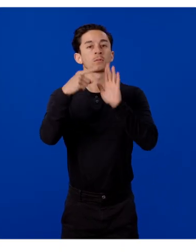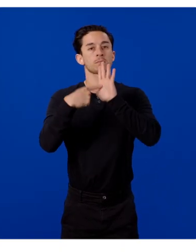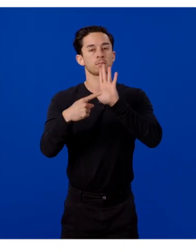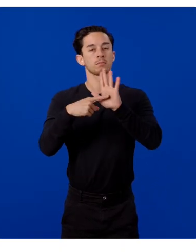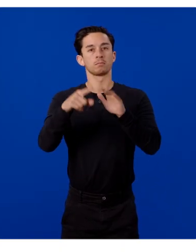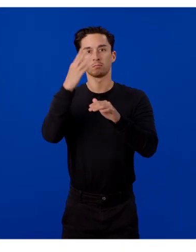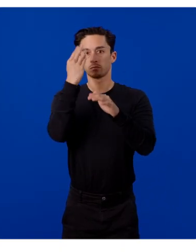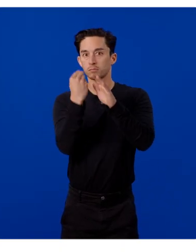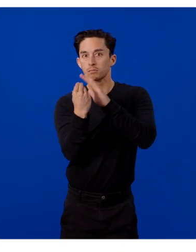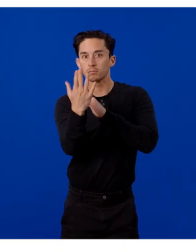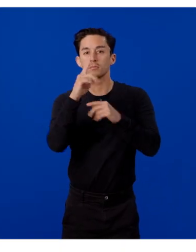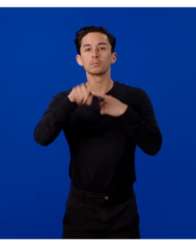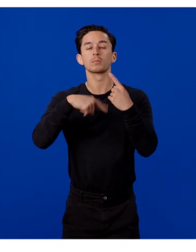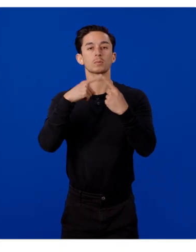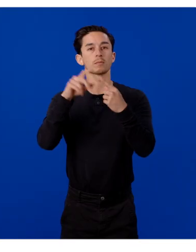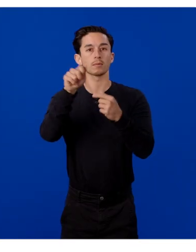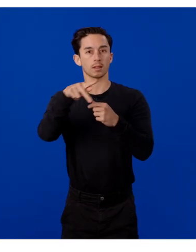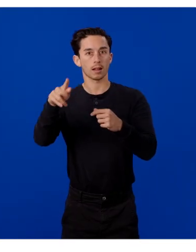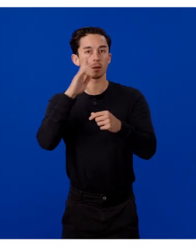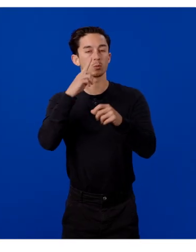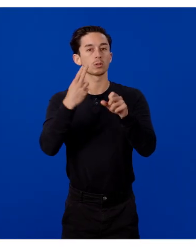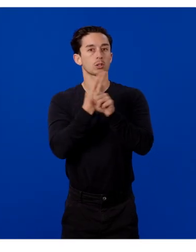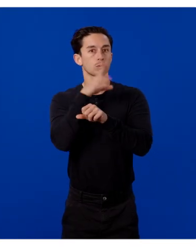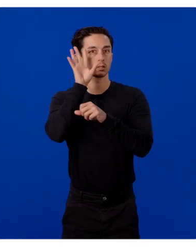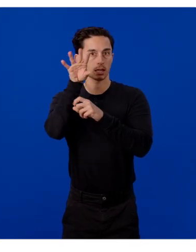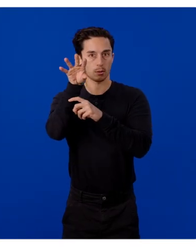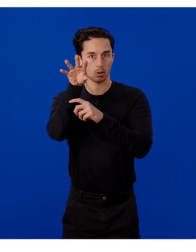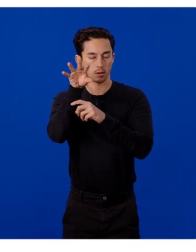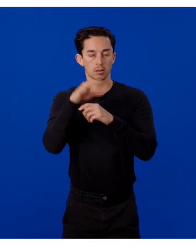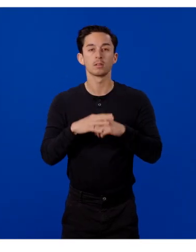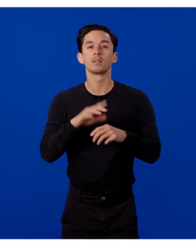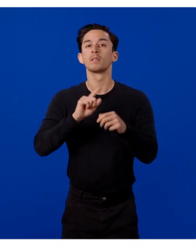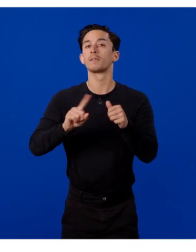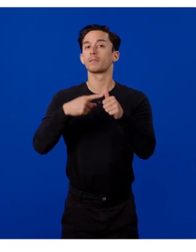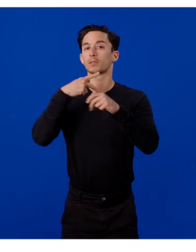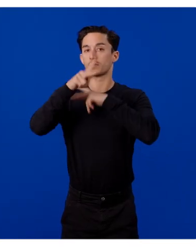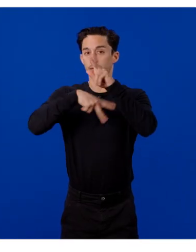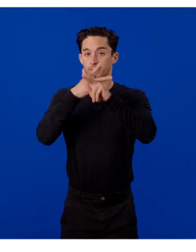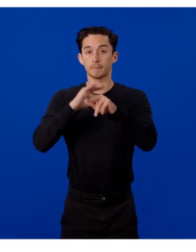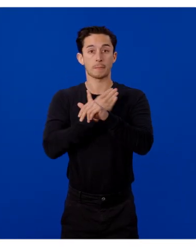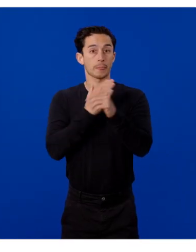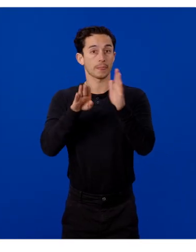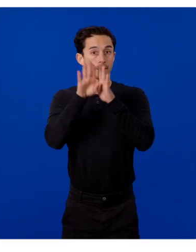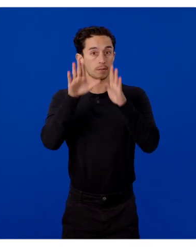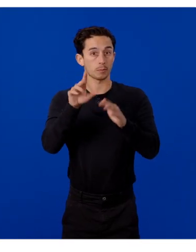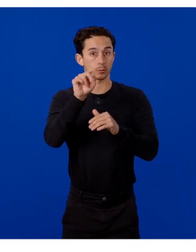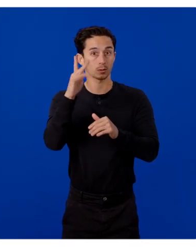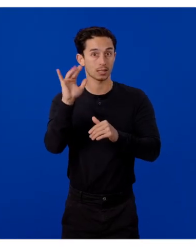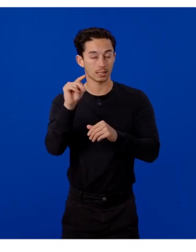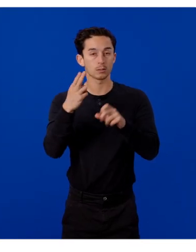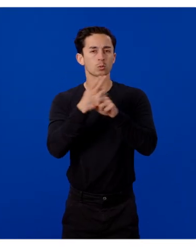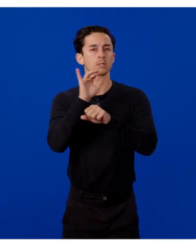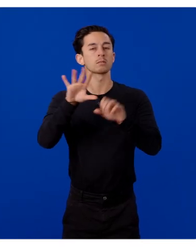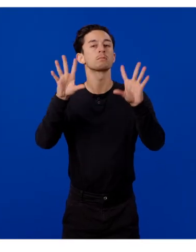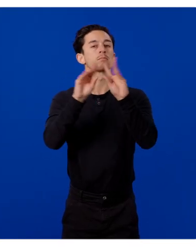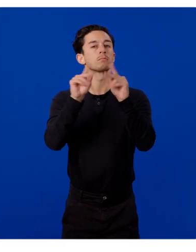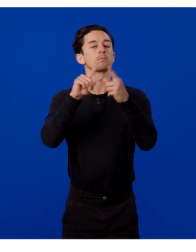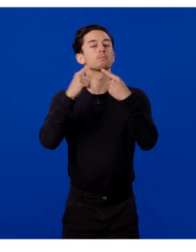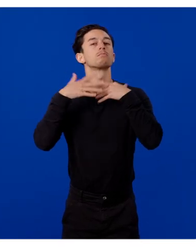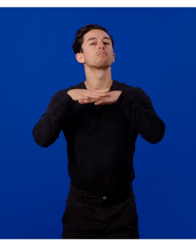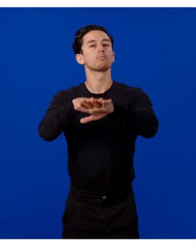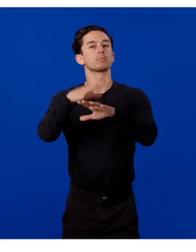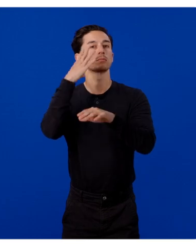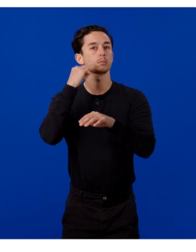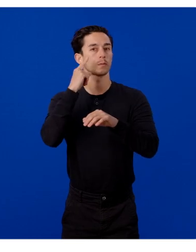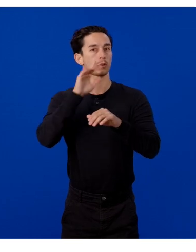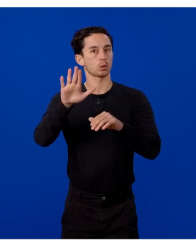we notify them when the app will start using the glasses camera. The first version of our Developer Toolkit uses sessions to incorporate the experience into